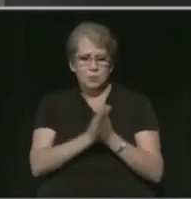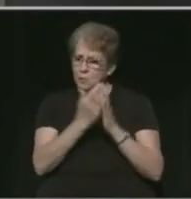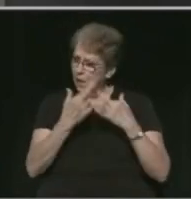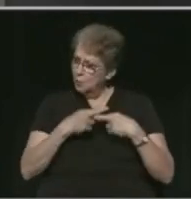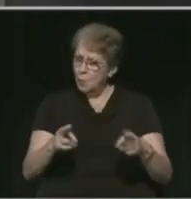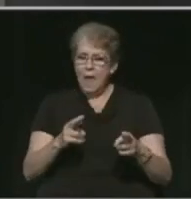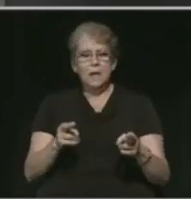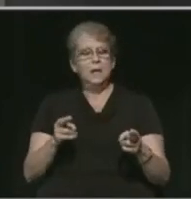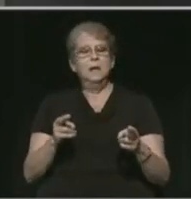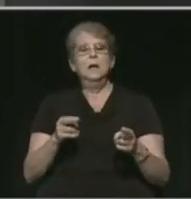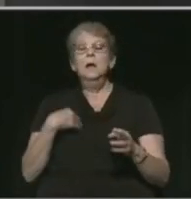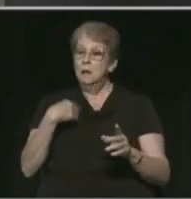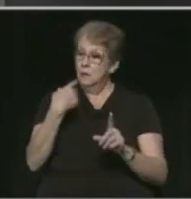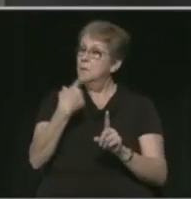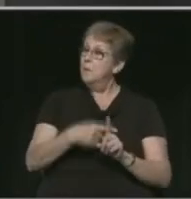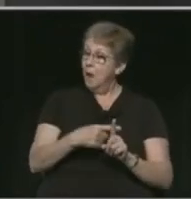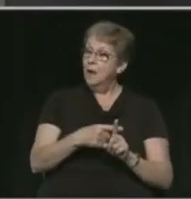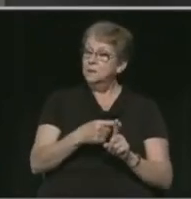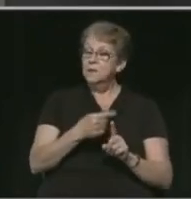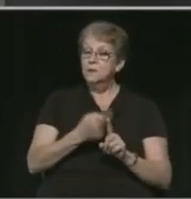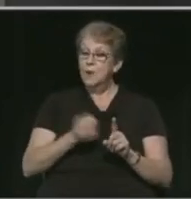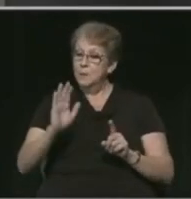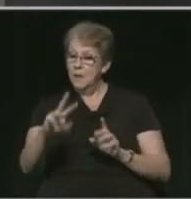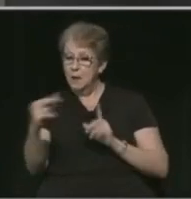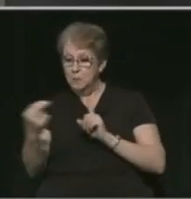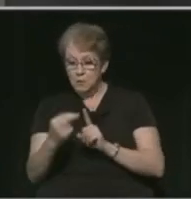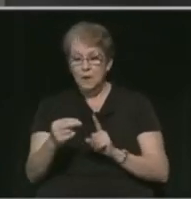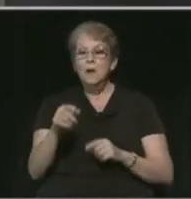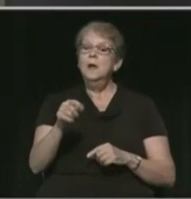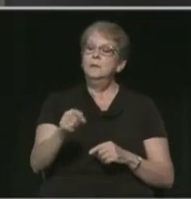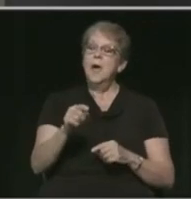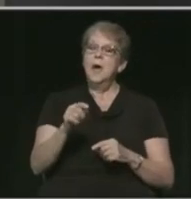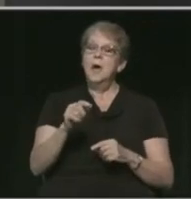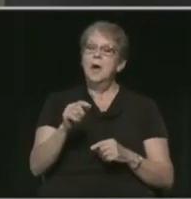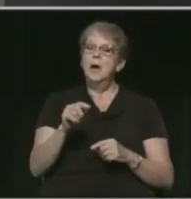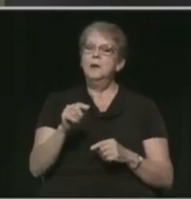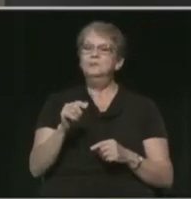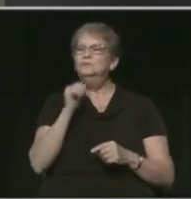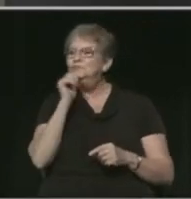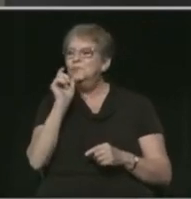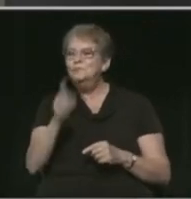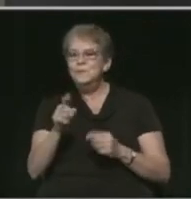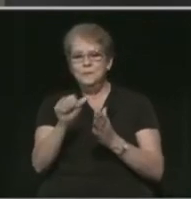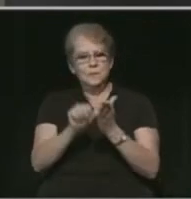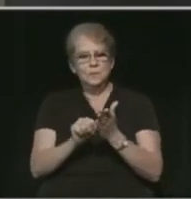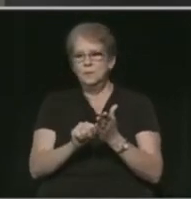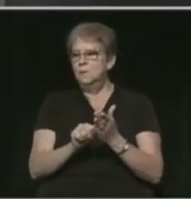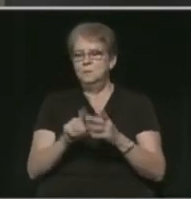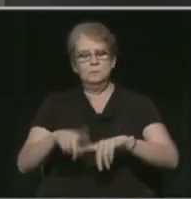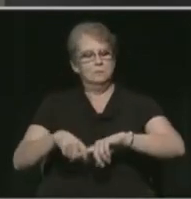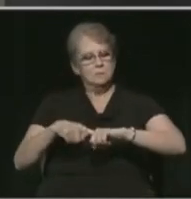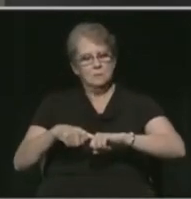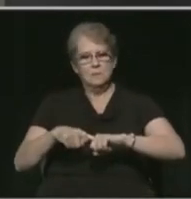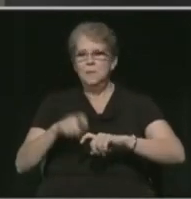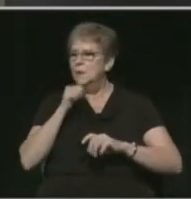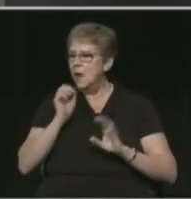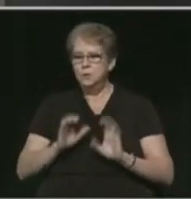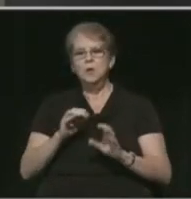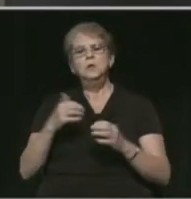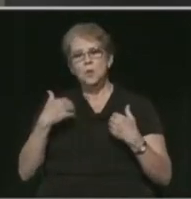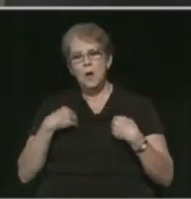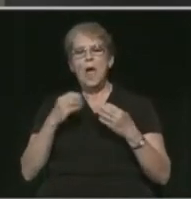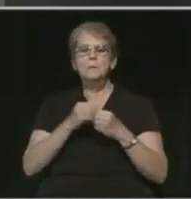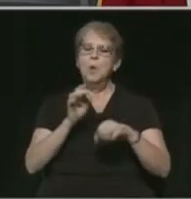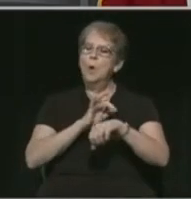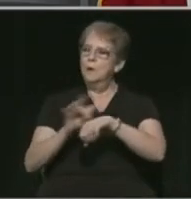the positive thing from their end is that elective surgeries are not being performed. So there's capacity there.